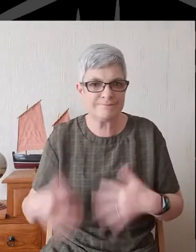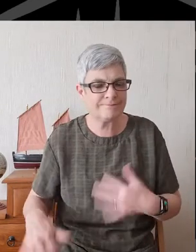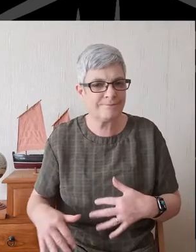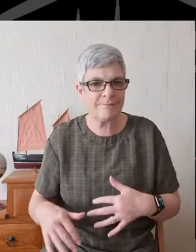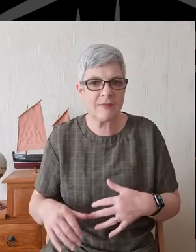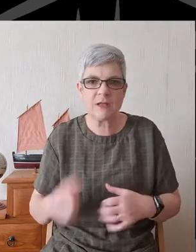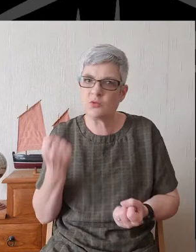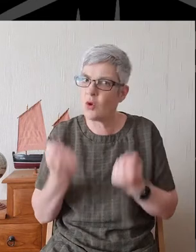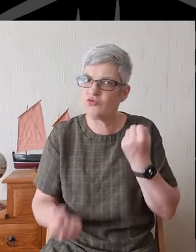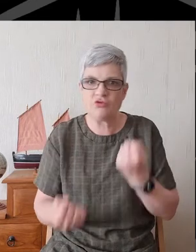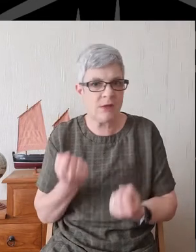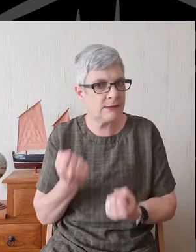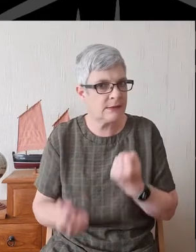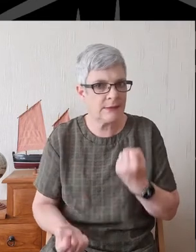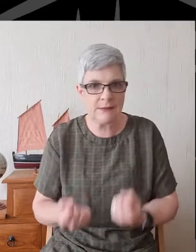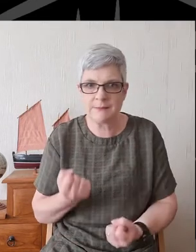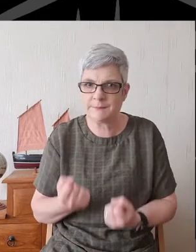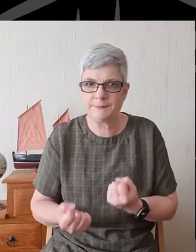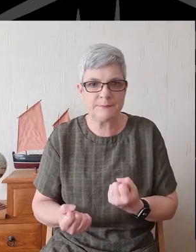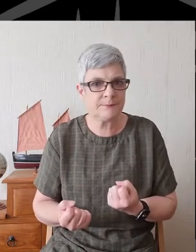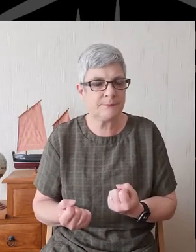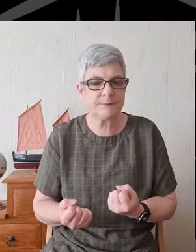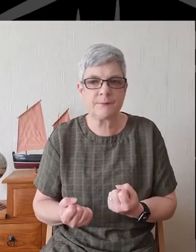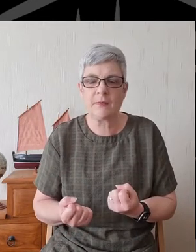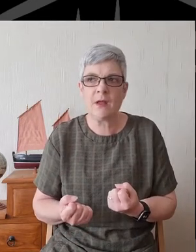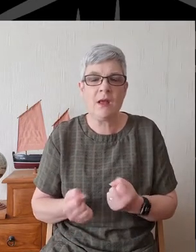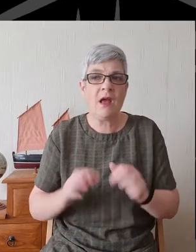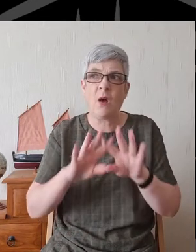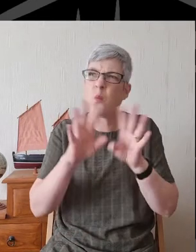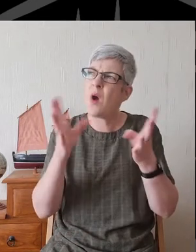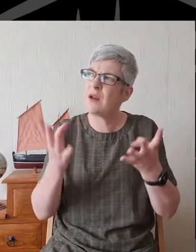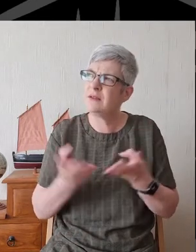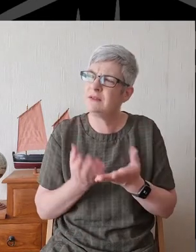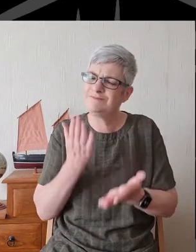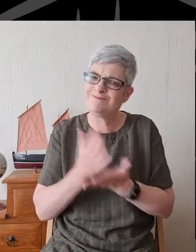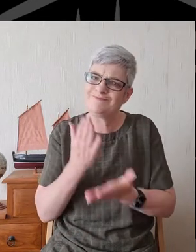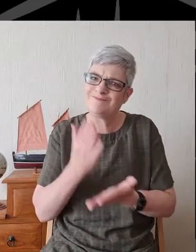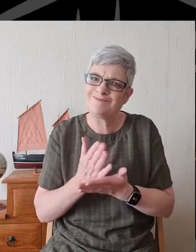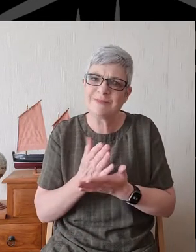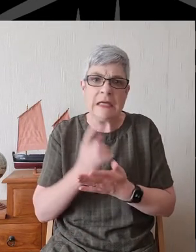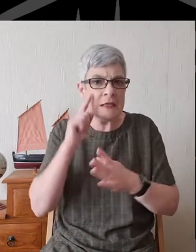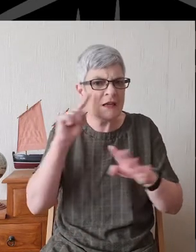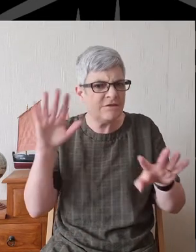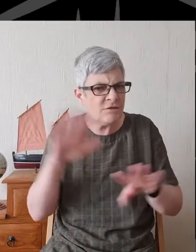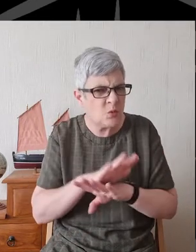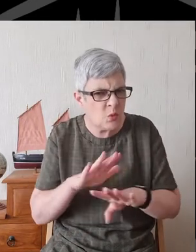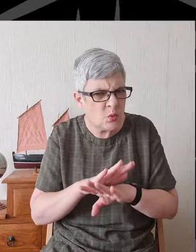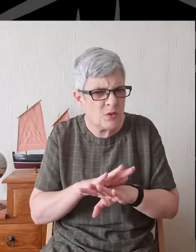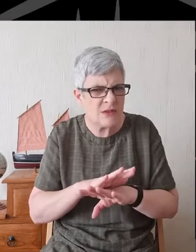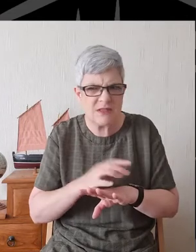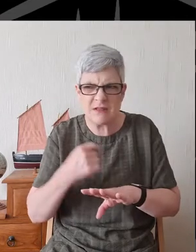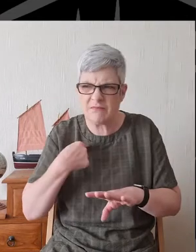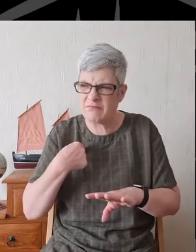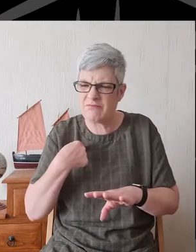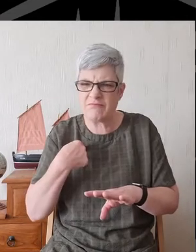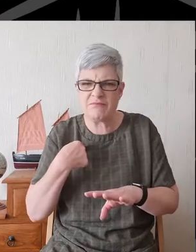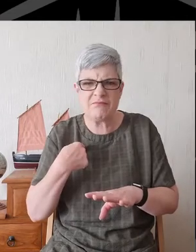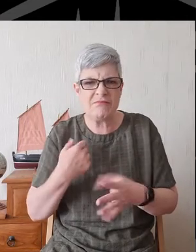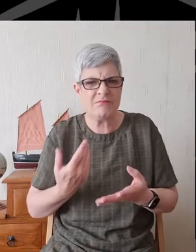unjust world, a world that very often confuses and puzzles us.